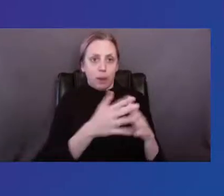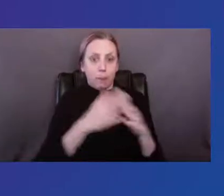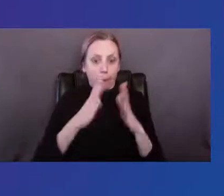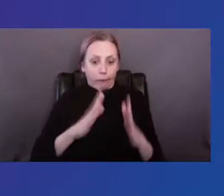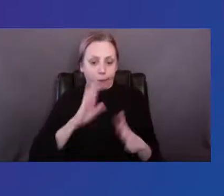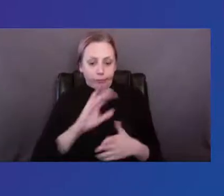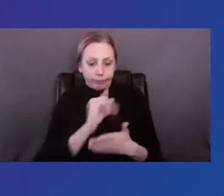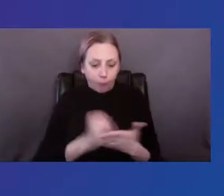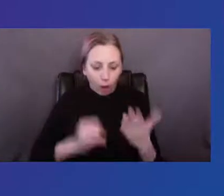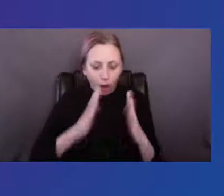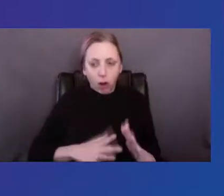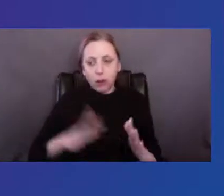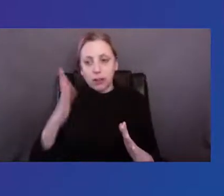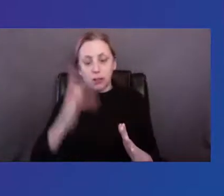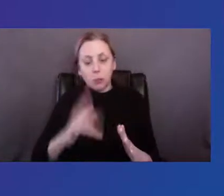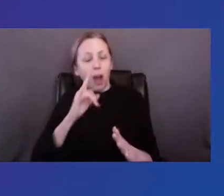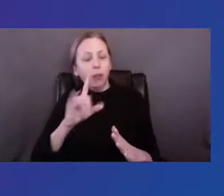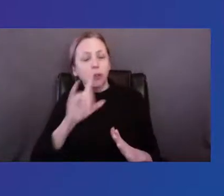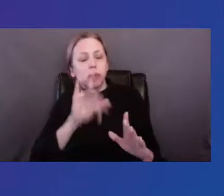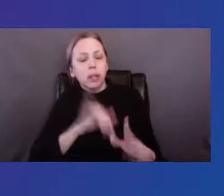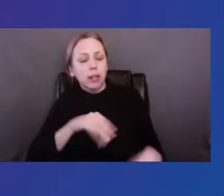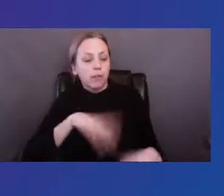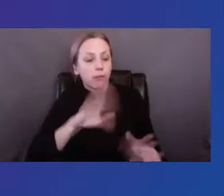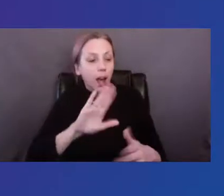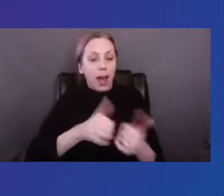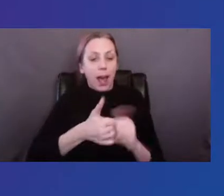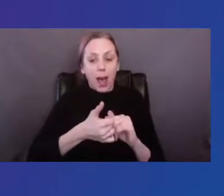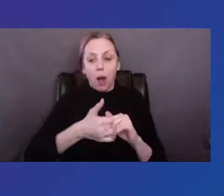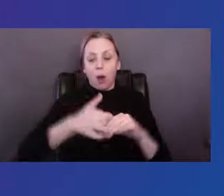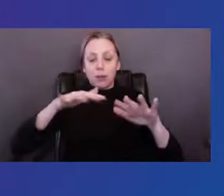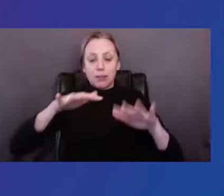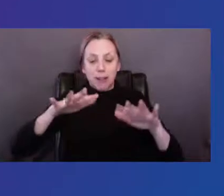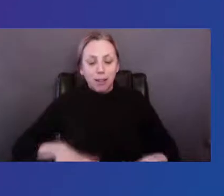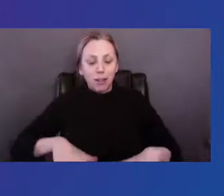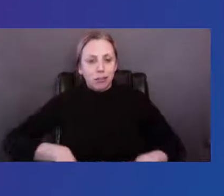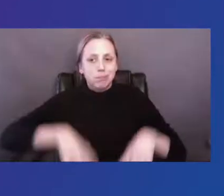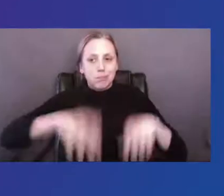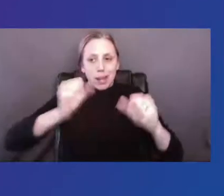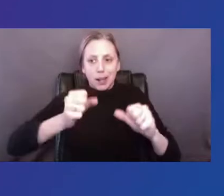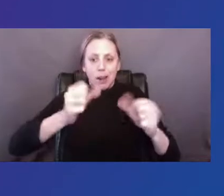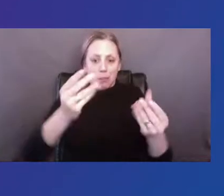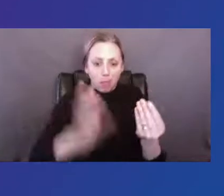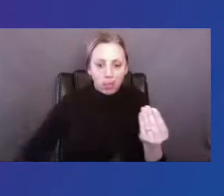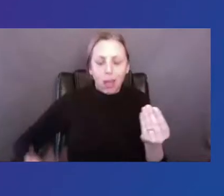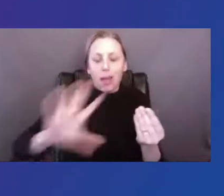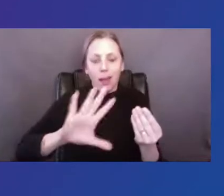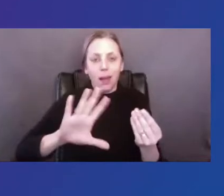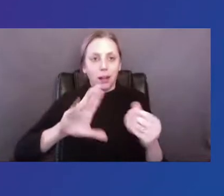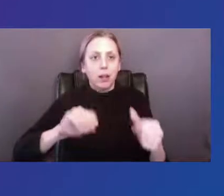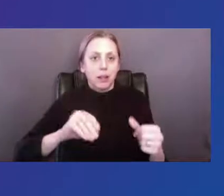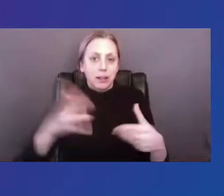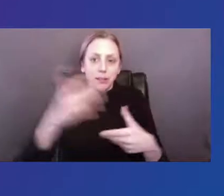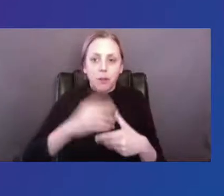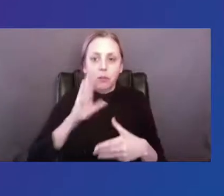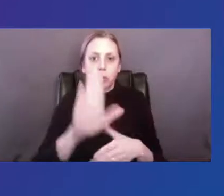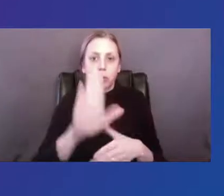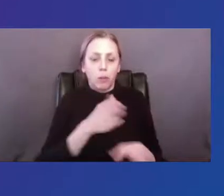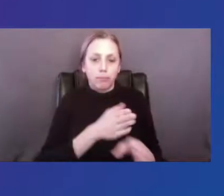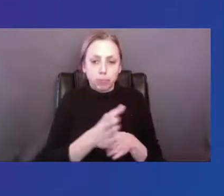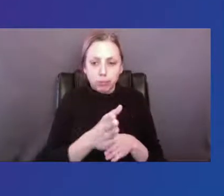manifests in your work and organizations. Hire and pay indigenous artists. Hire